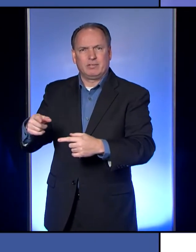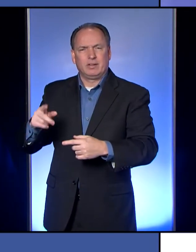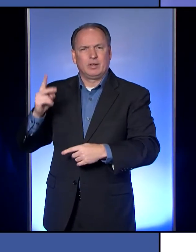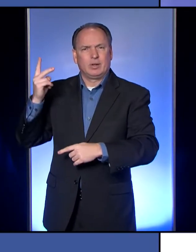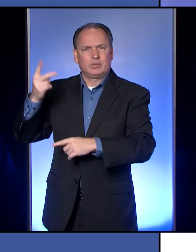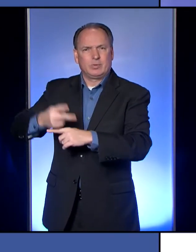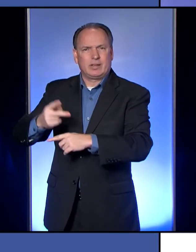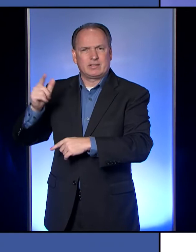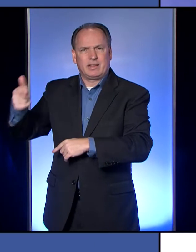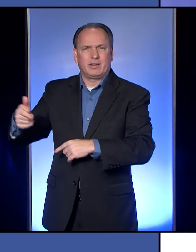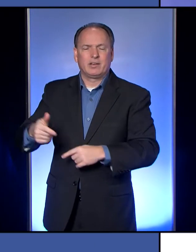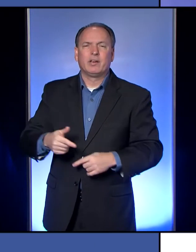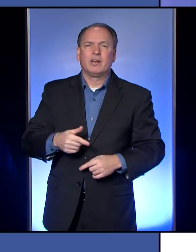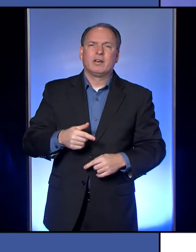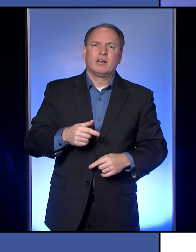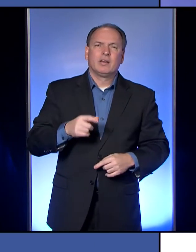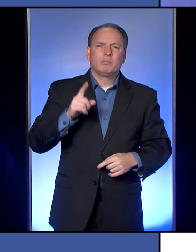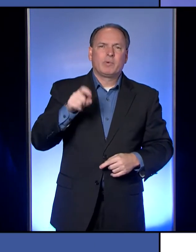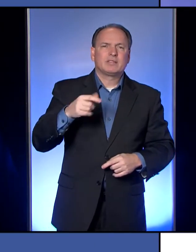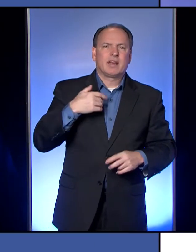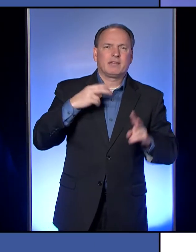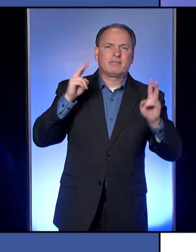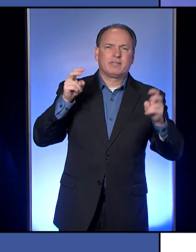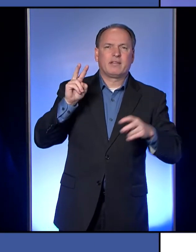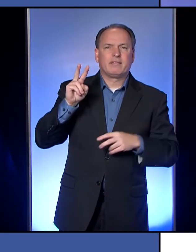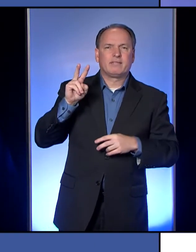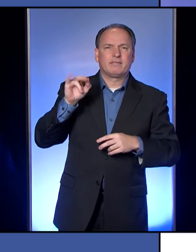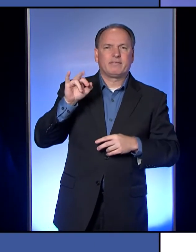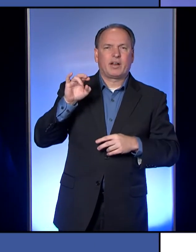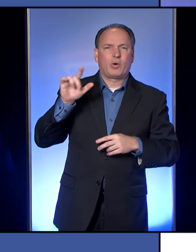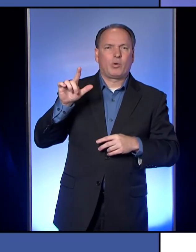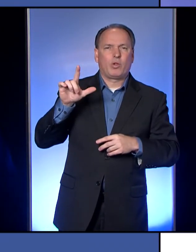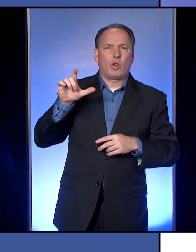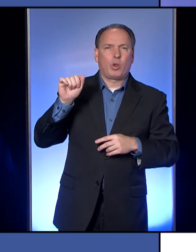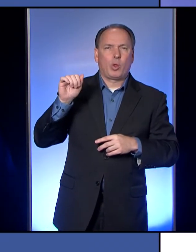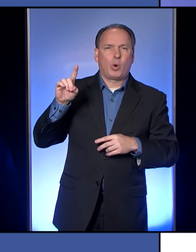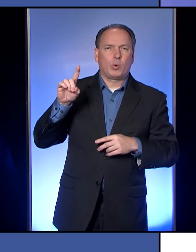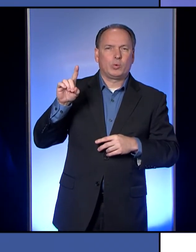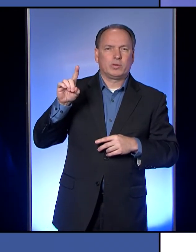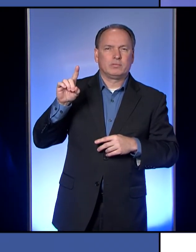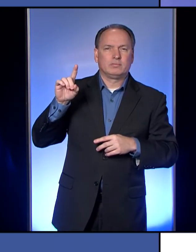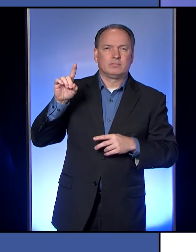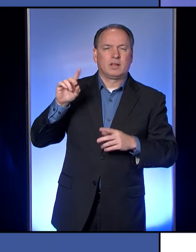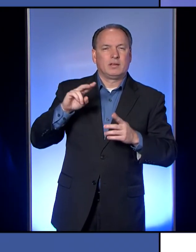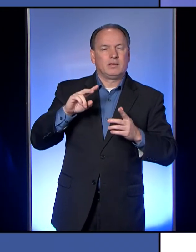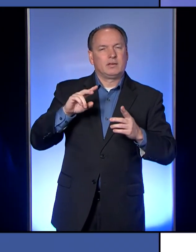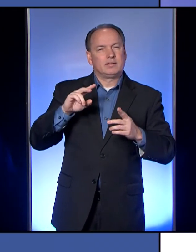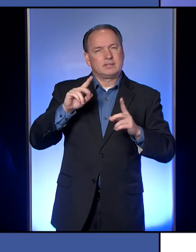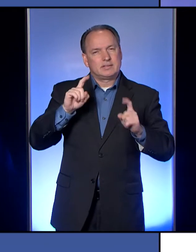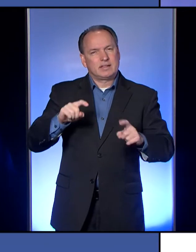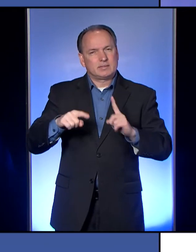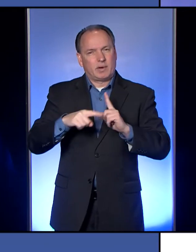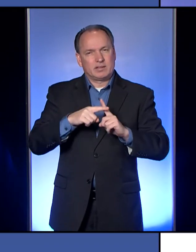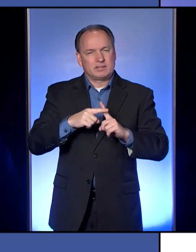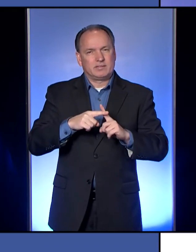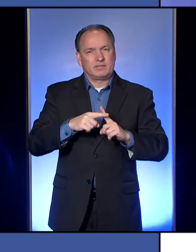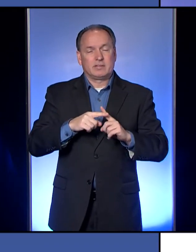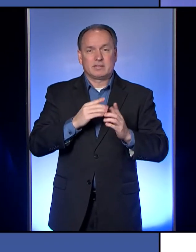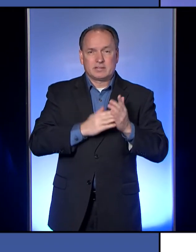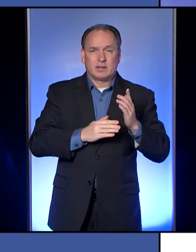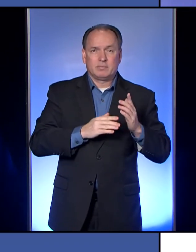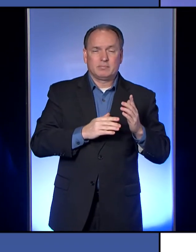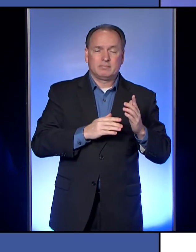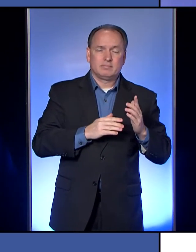You have to have a certain viral load to be able to actually even test positive. So there's been, been some tests that are negative